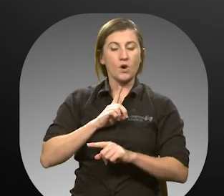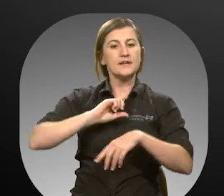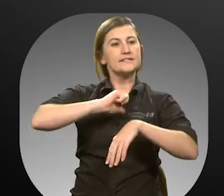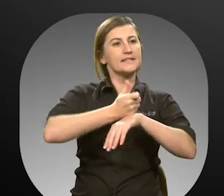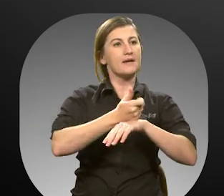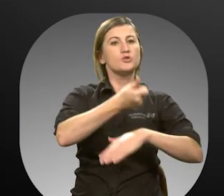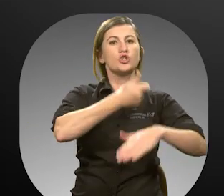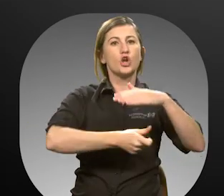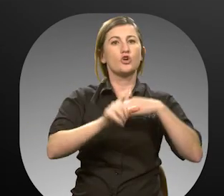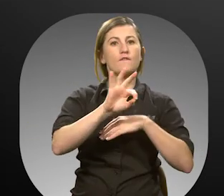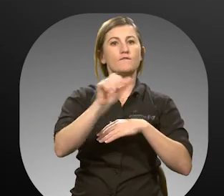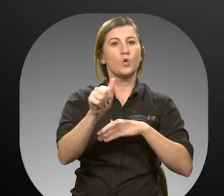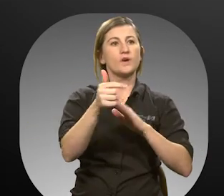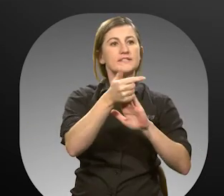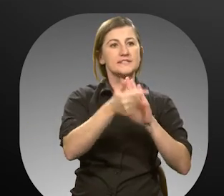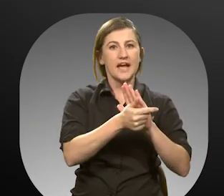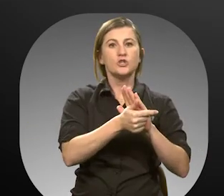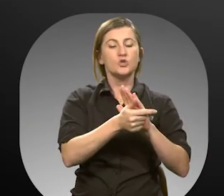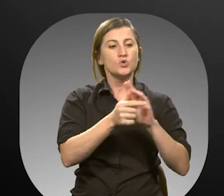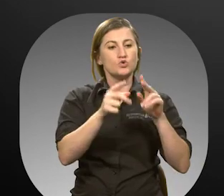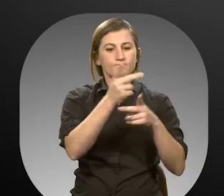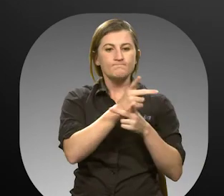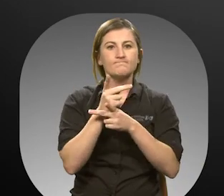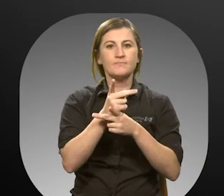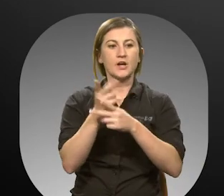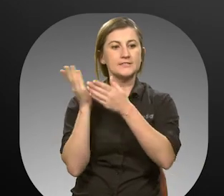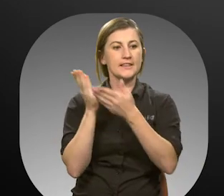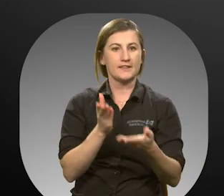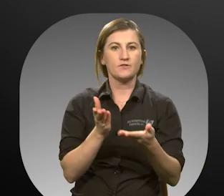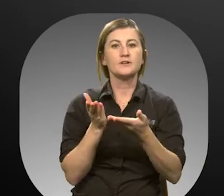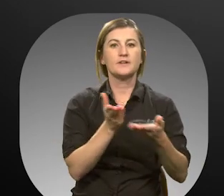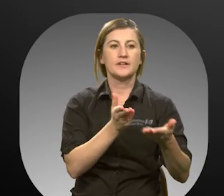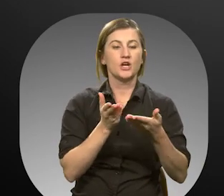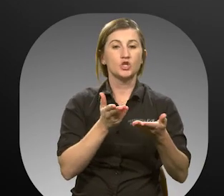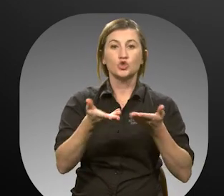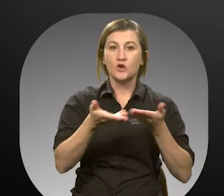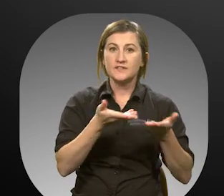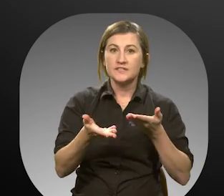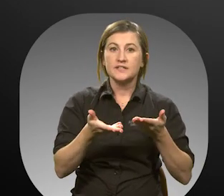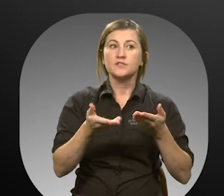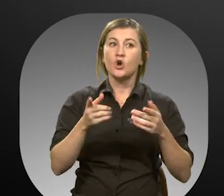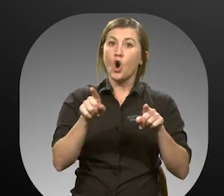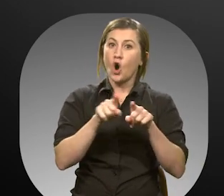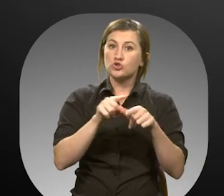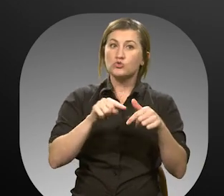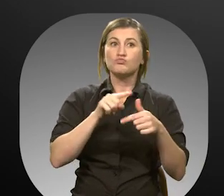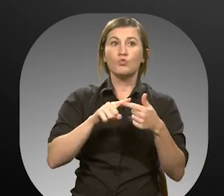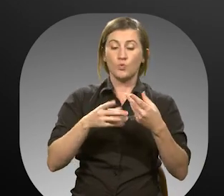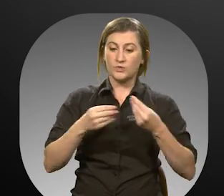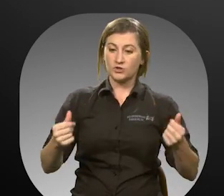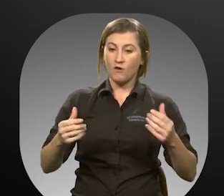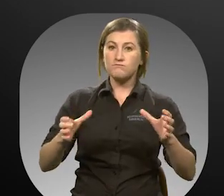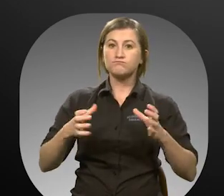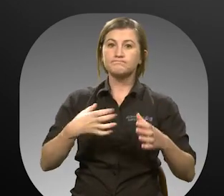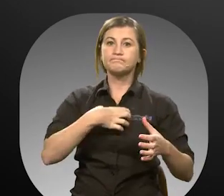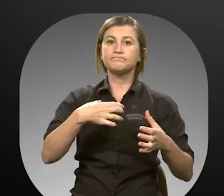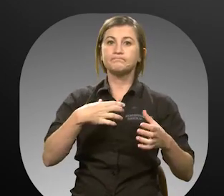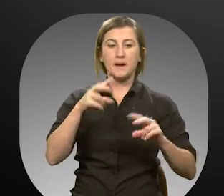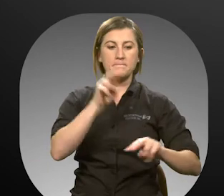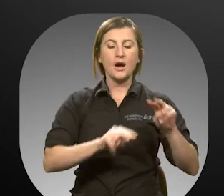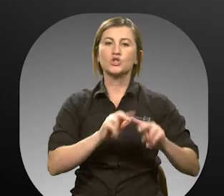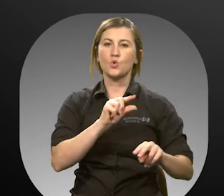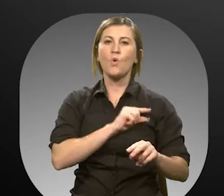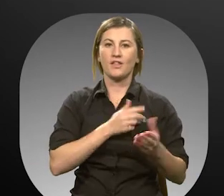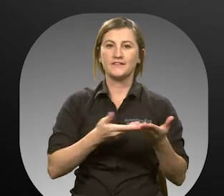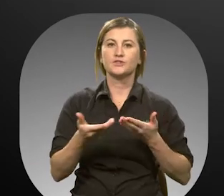established under the Florida Statute to oversee the delivery of paratransit services, resolve customer disputes, and monitor quality of